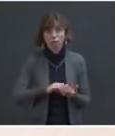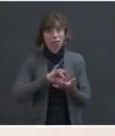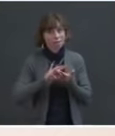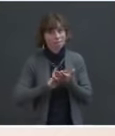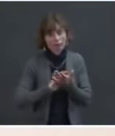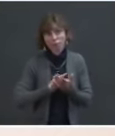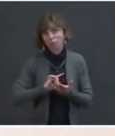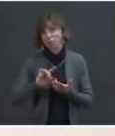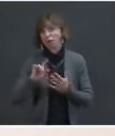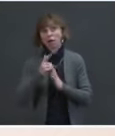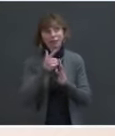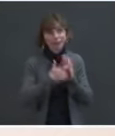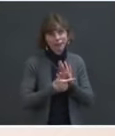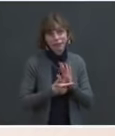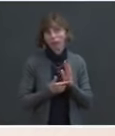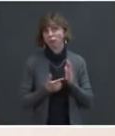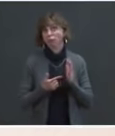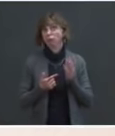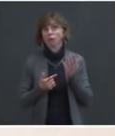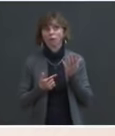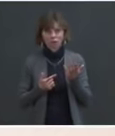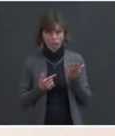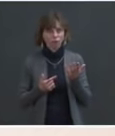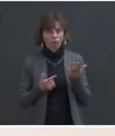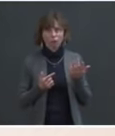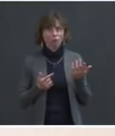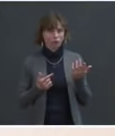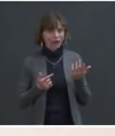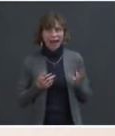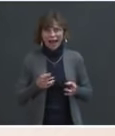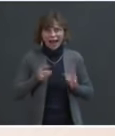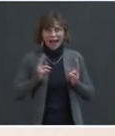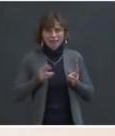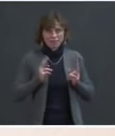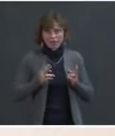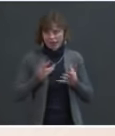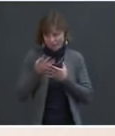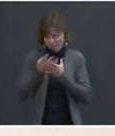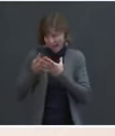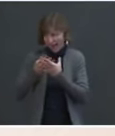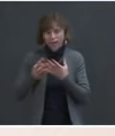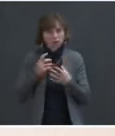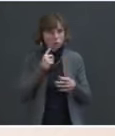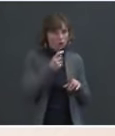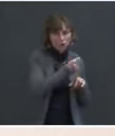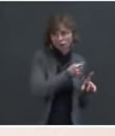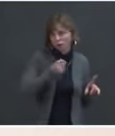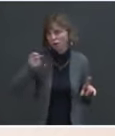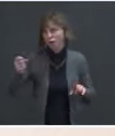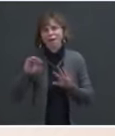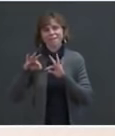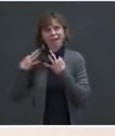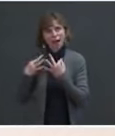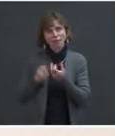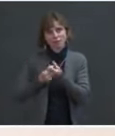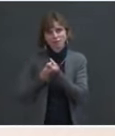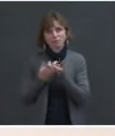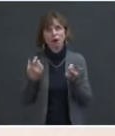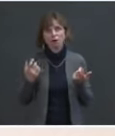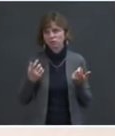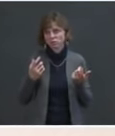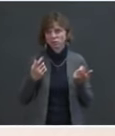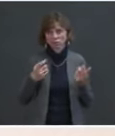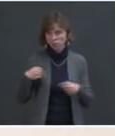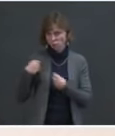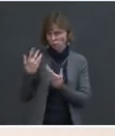legal assistance as needed, and that we can expedite the vetting so that they can get to families and sponsors where they can have their